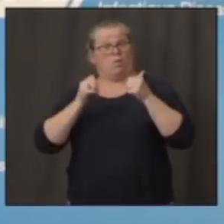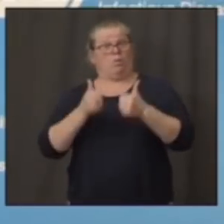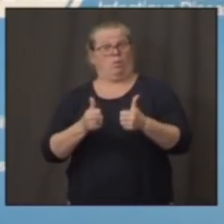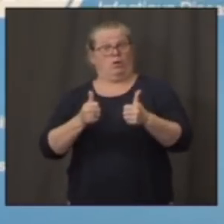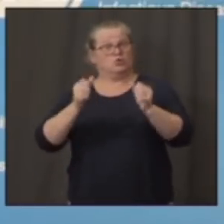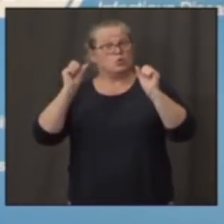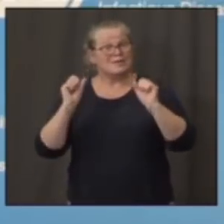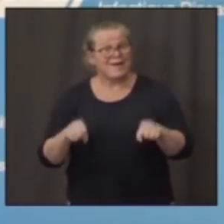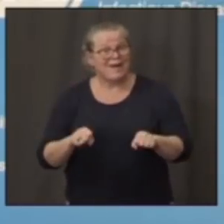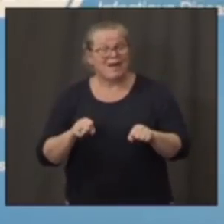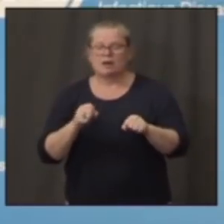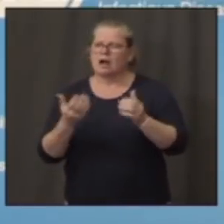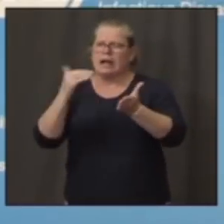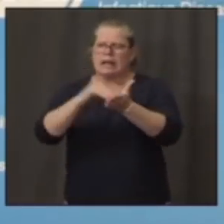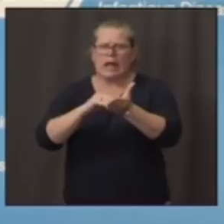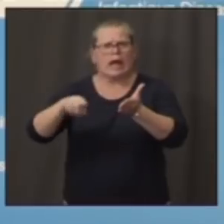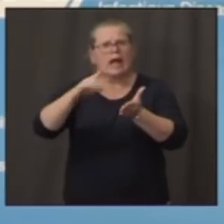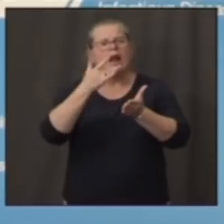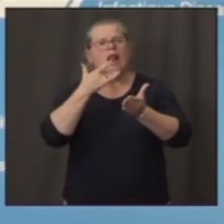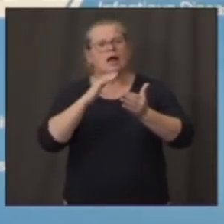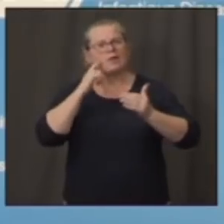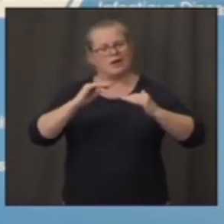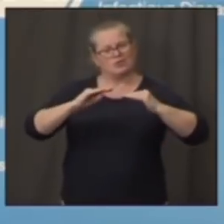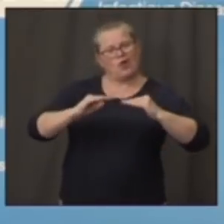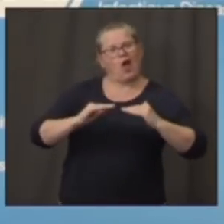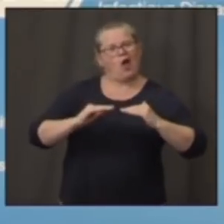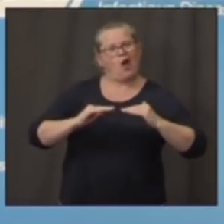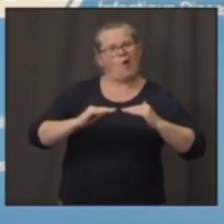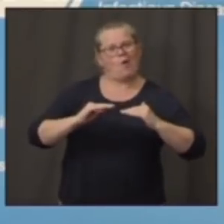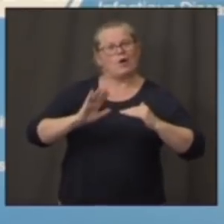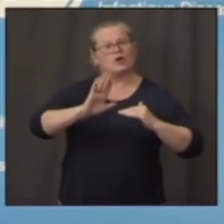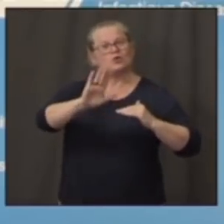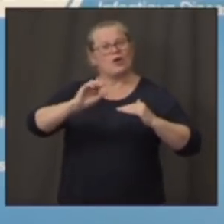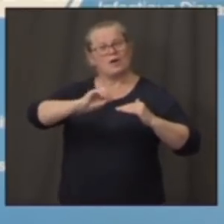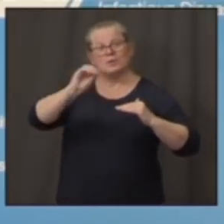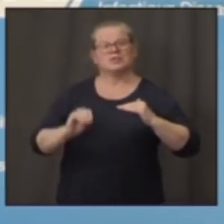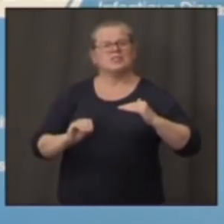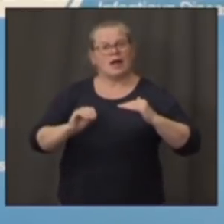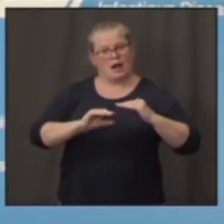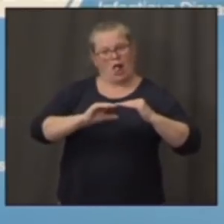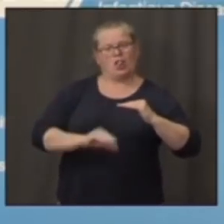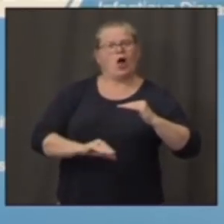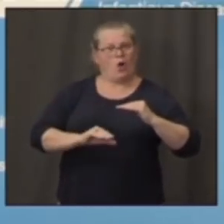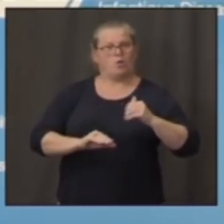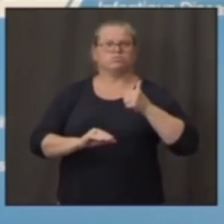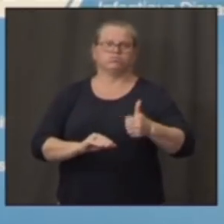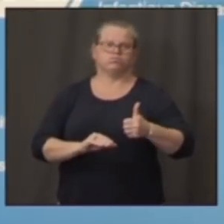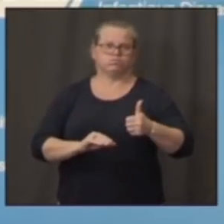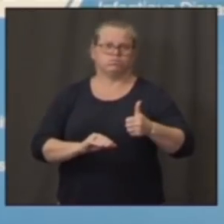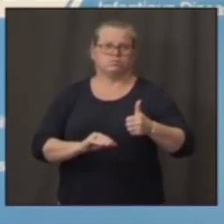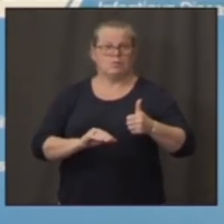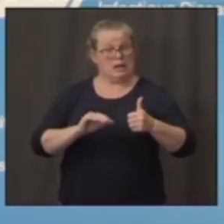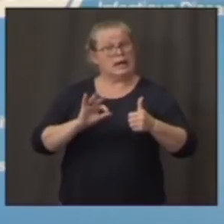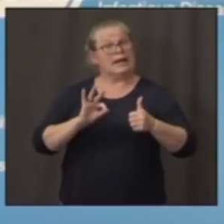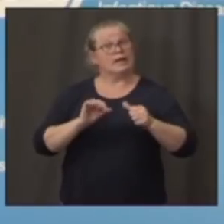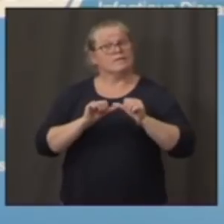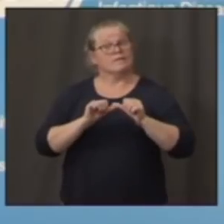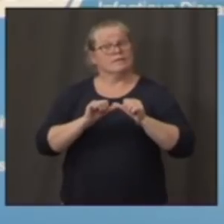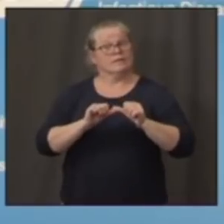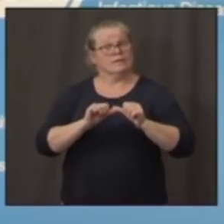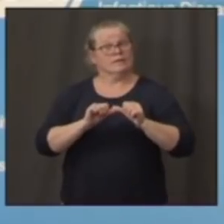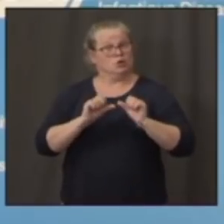because you have a low baseline, you're at a percentage that really is quite low, that you should be able,